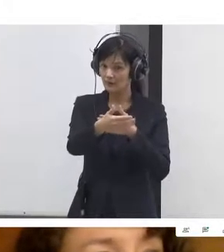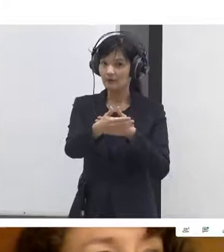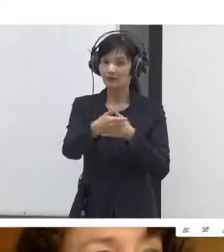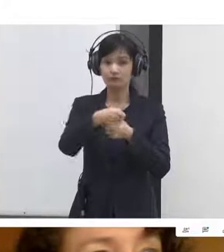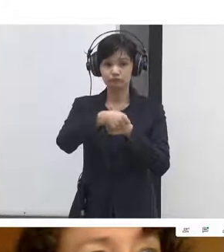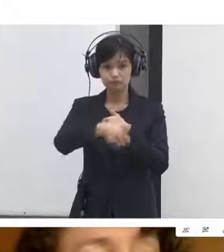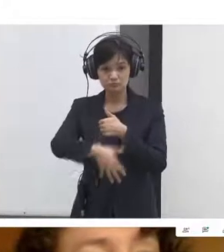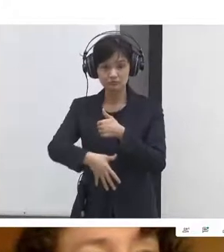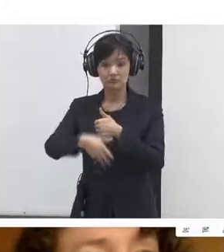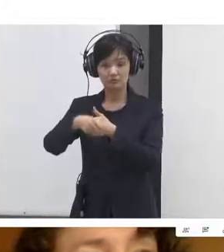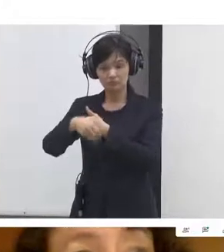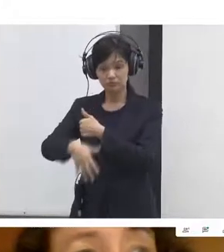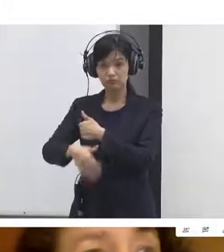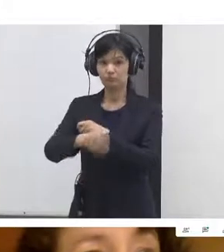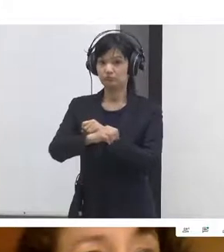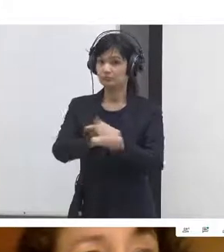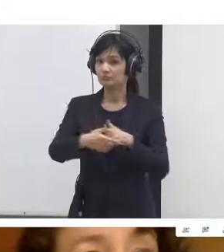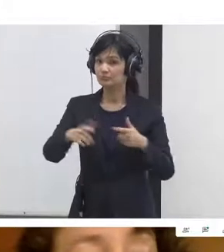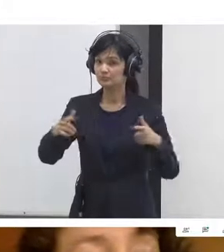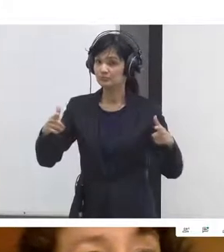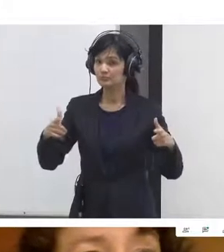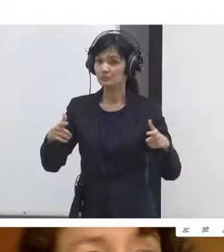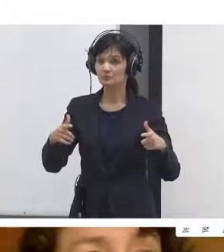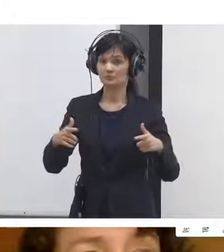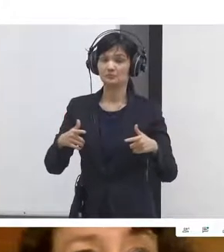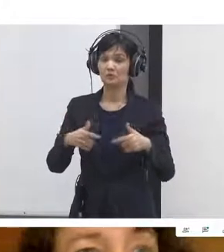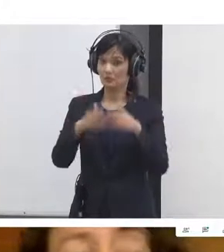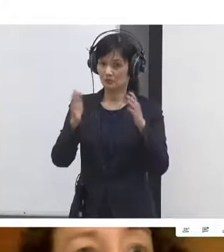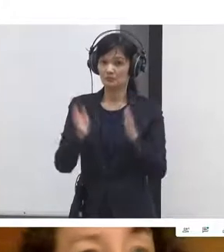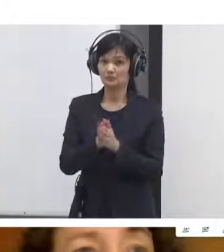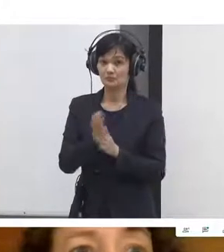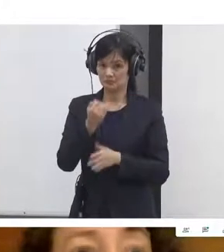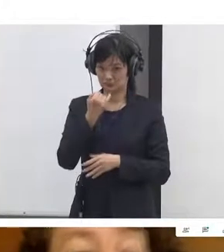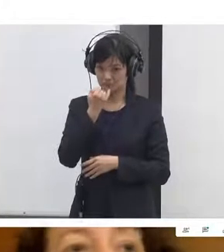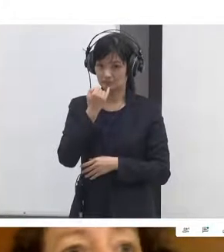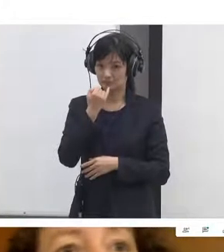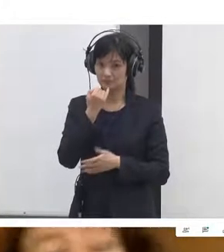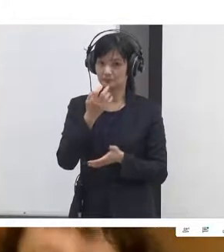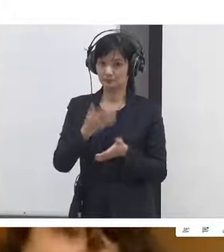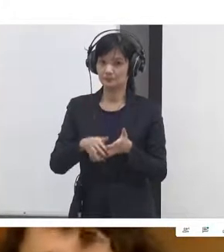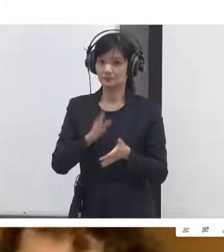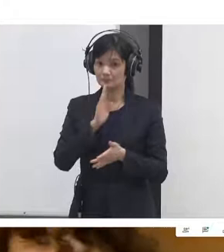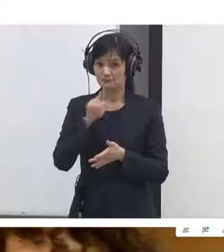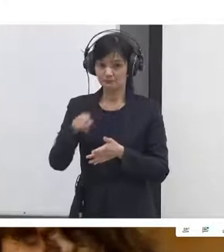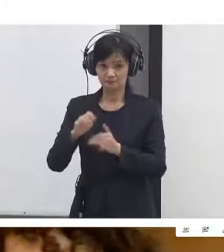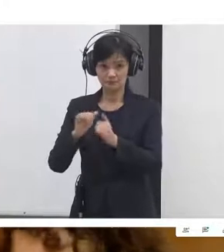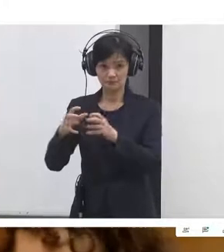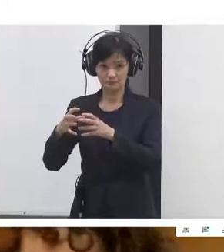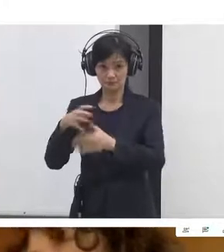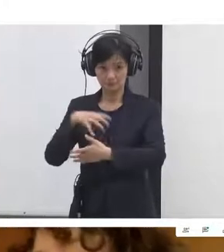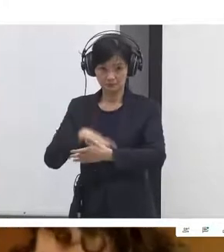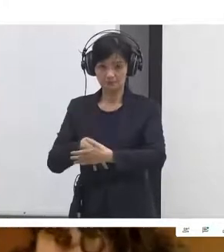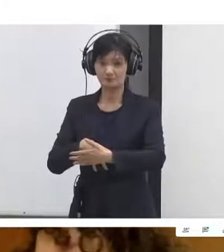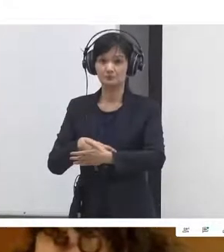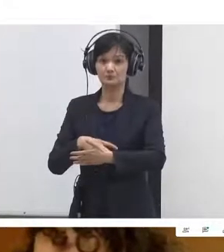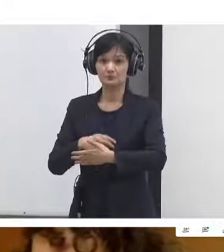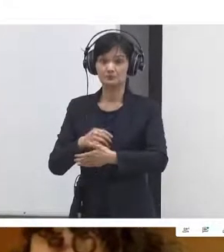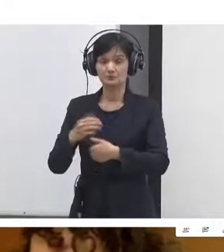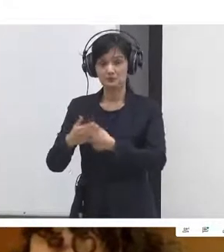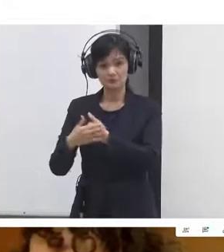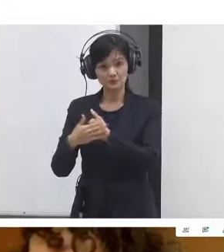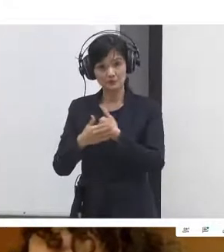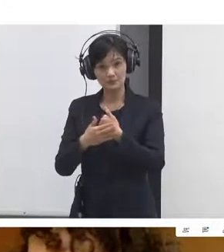all of these are infrastructures that communities build for themselves because that's the way they want to be together and